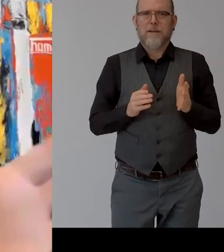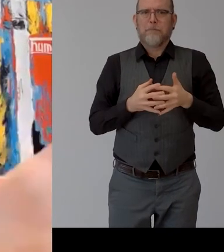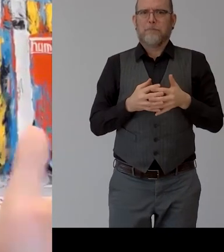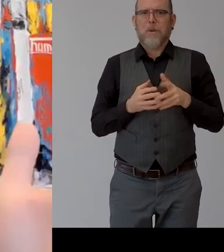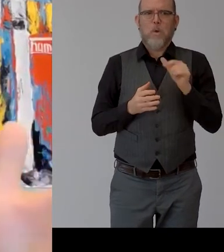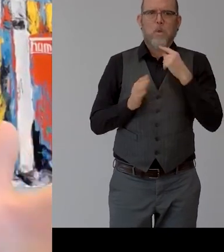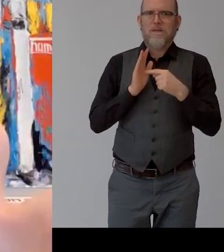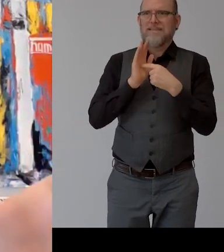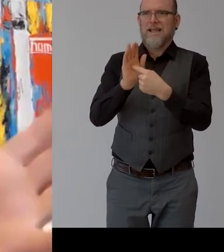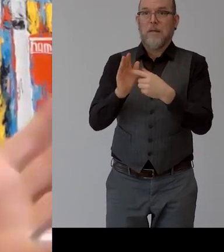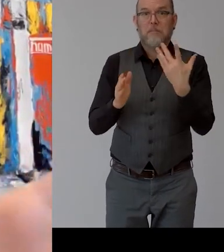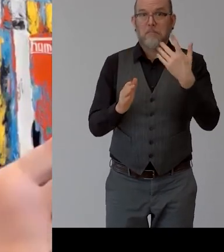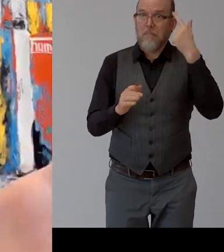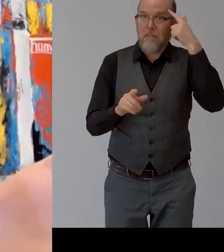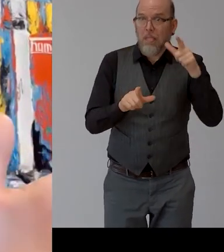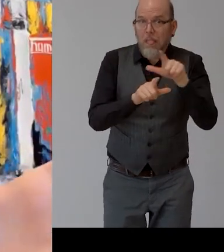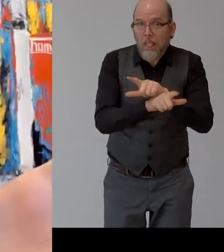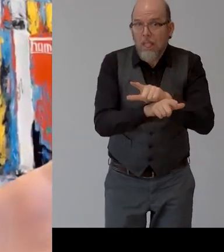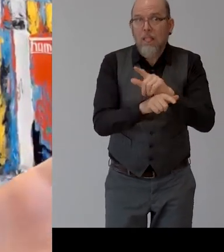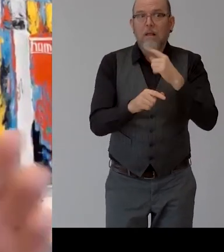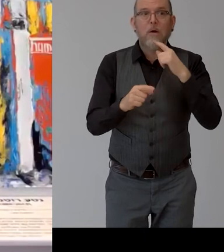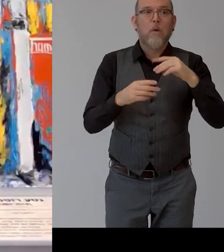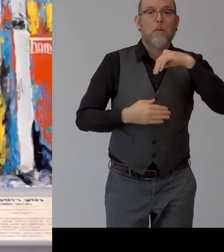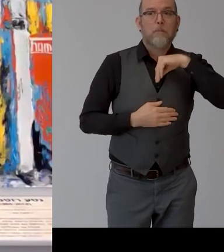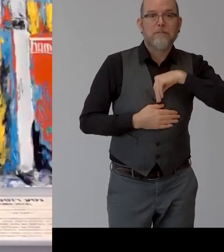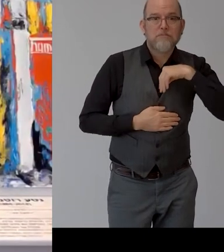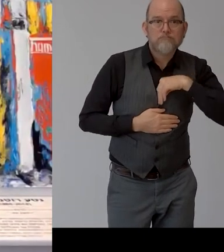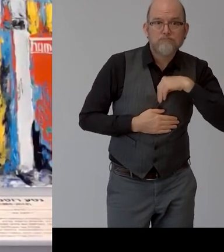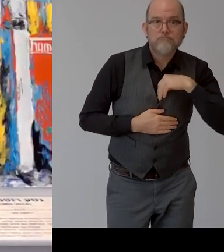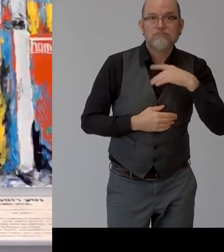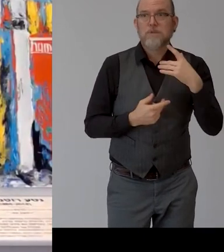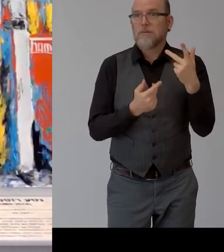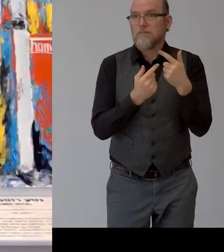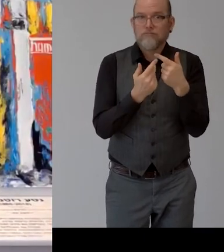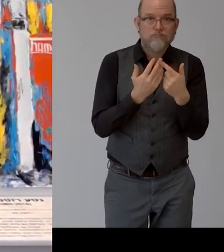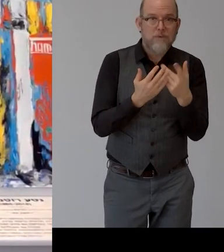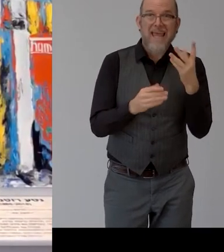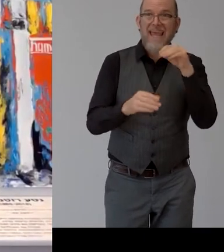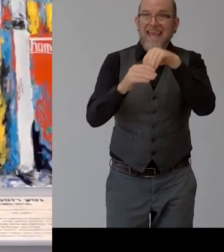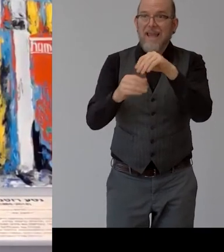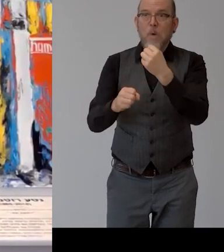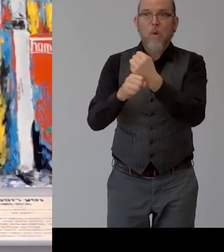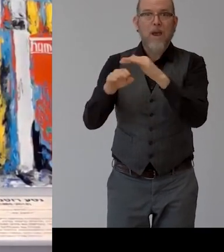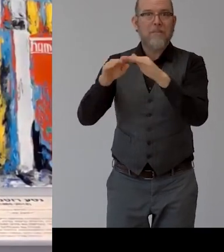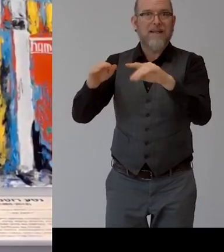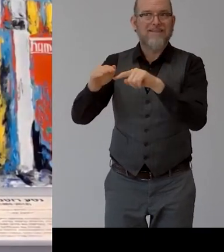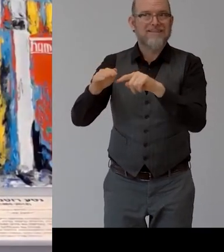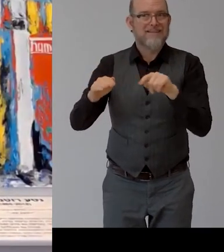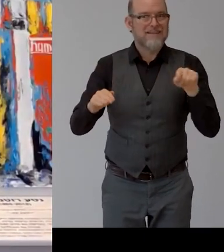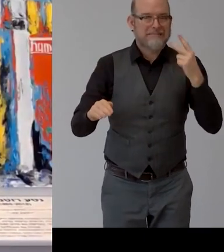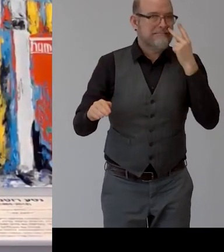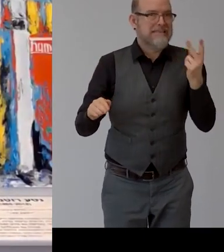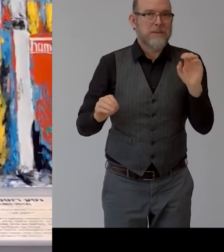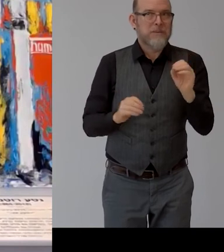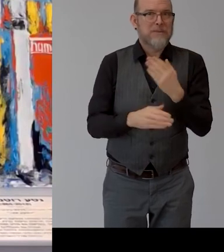part of our workplace or should be part of our workplace um uh and i must open up parentheses that i think that one of the